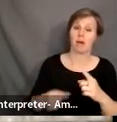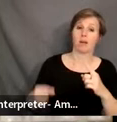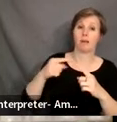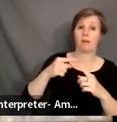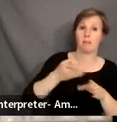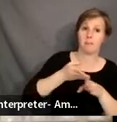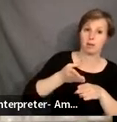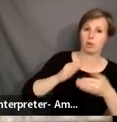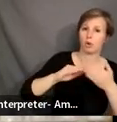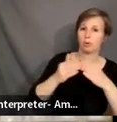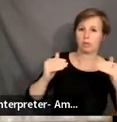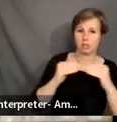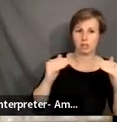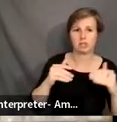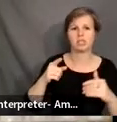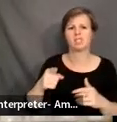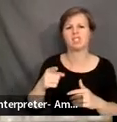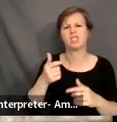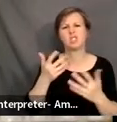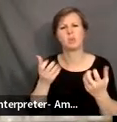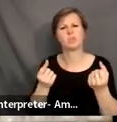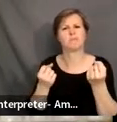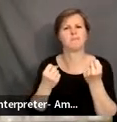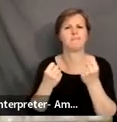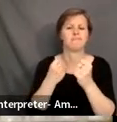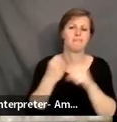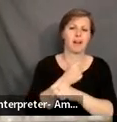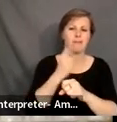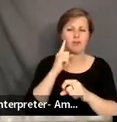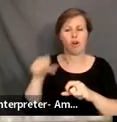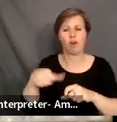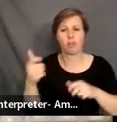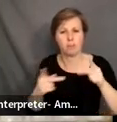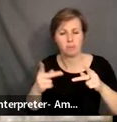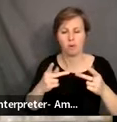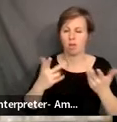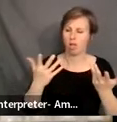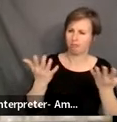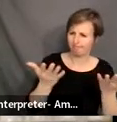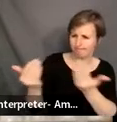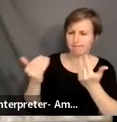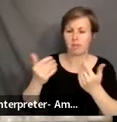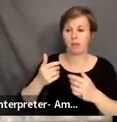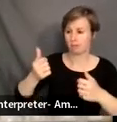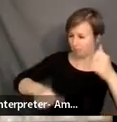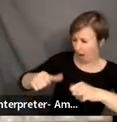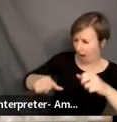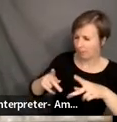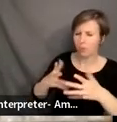and has dedicated herself to fight for others and use her voice for those who have been denied the opportunity.